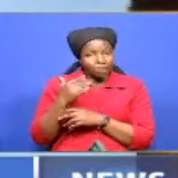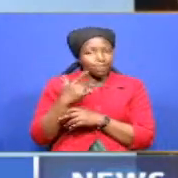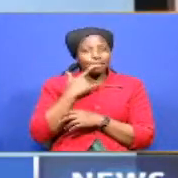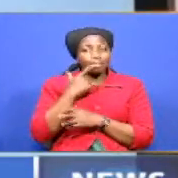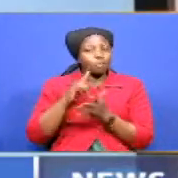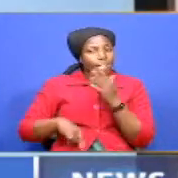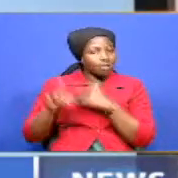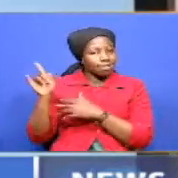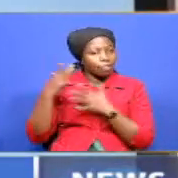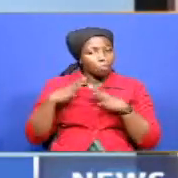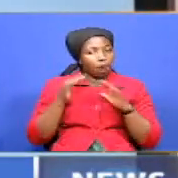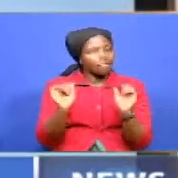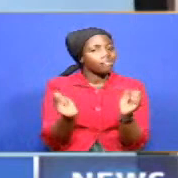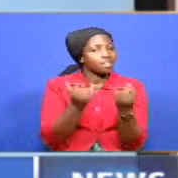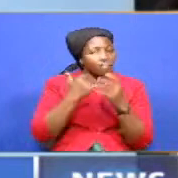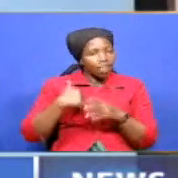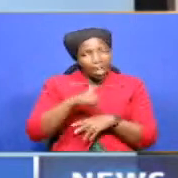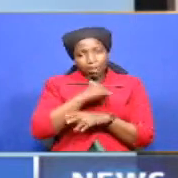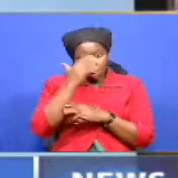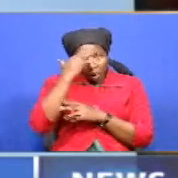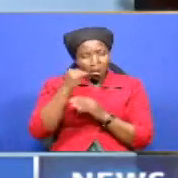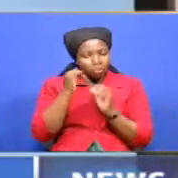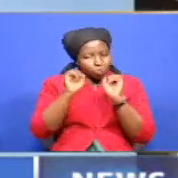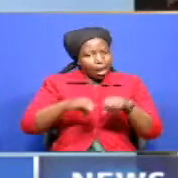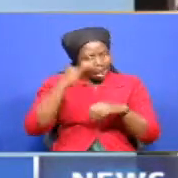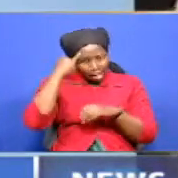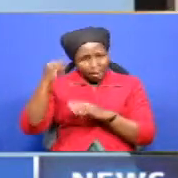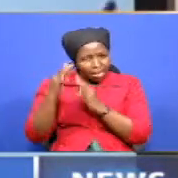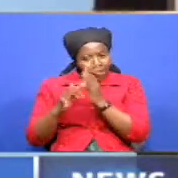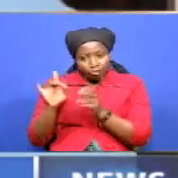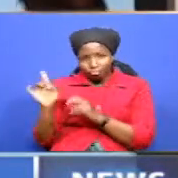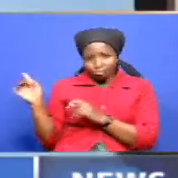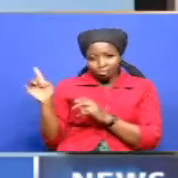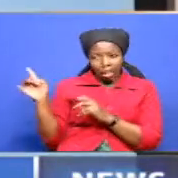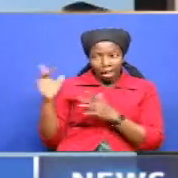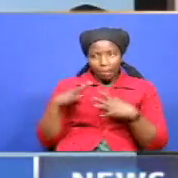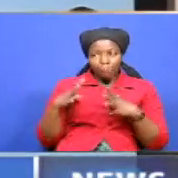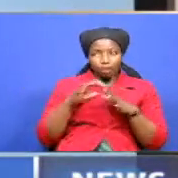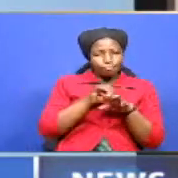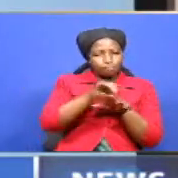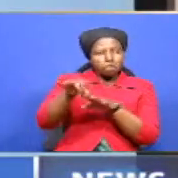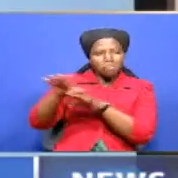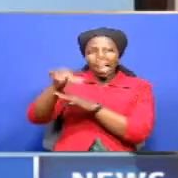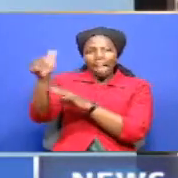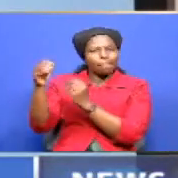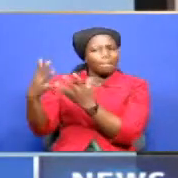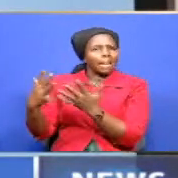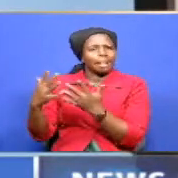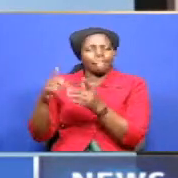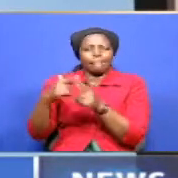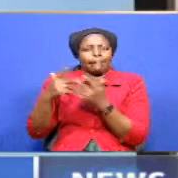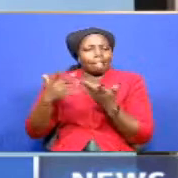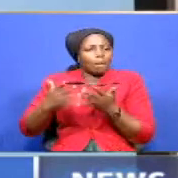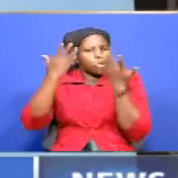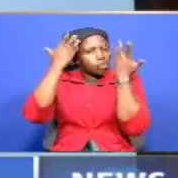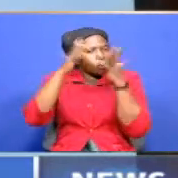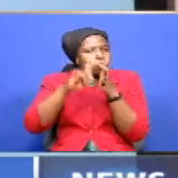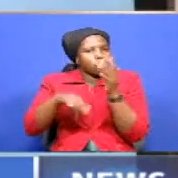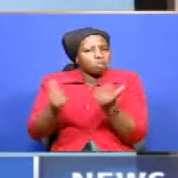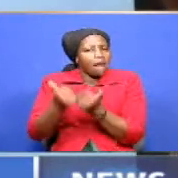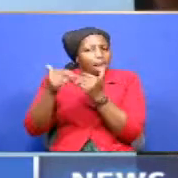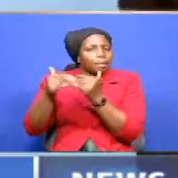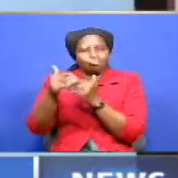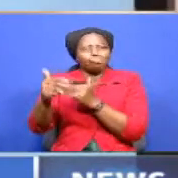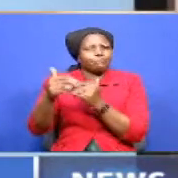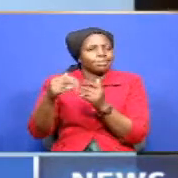have been our savior. Because you can imagine if each of these people was like this, and now we don't know what is going to happen